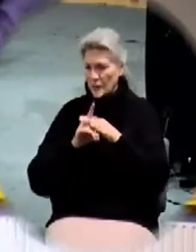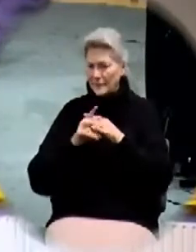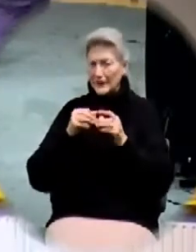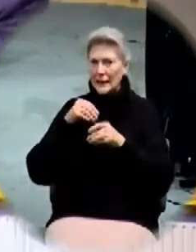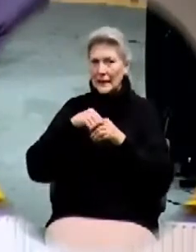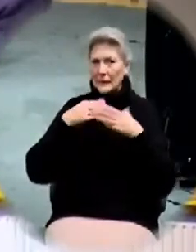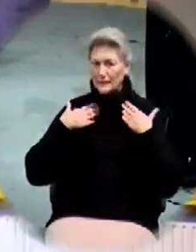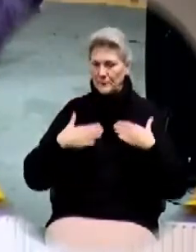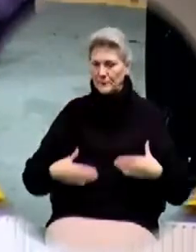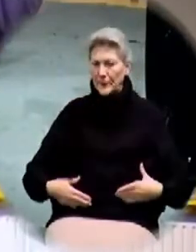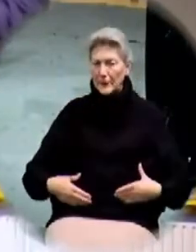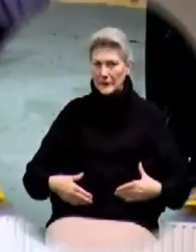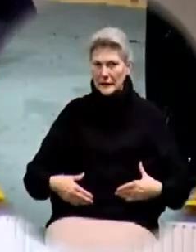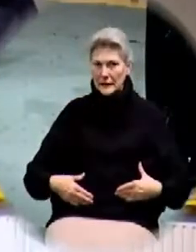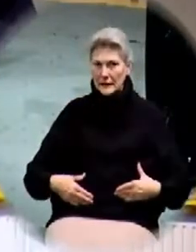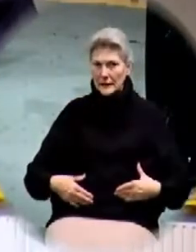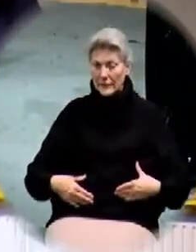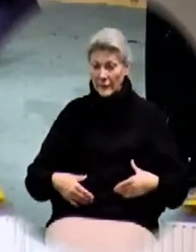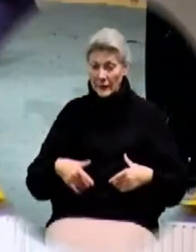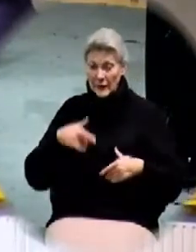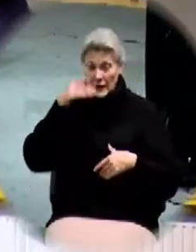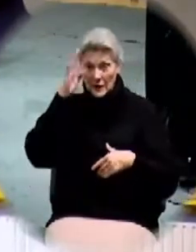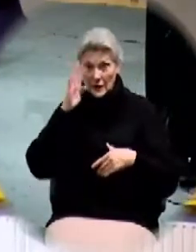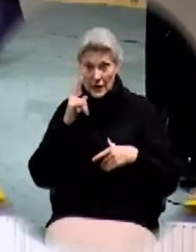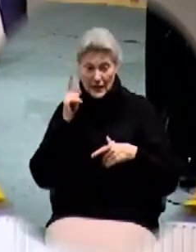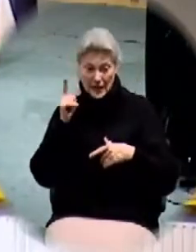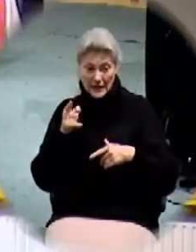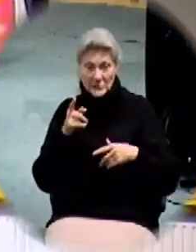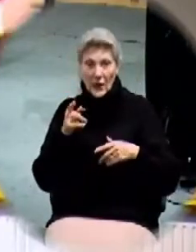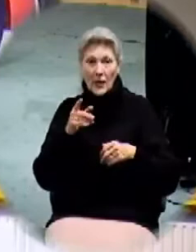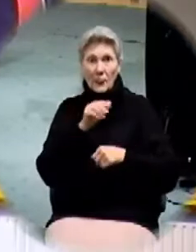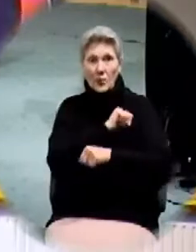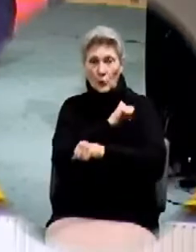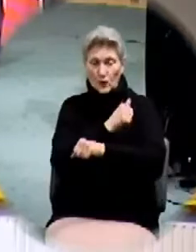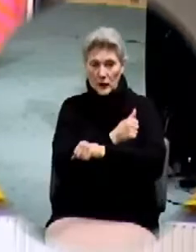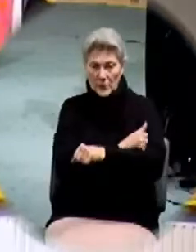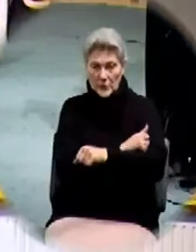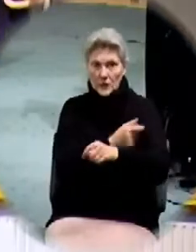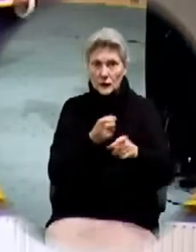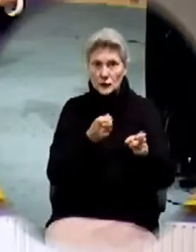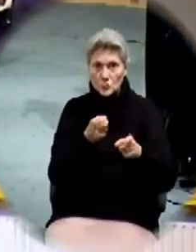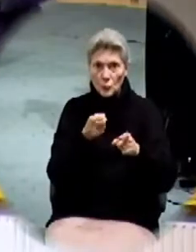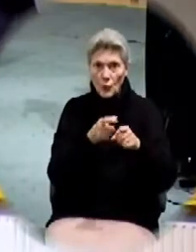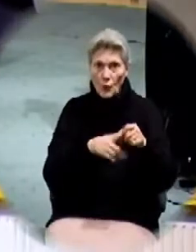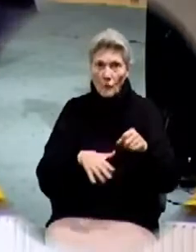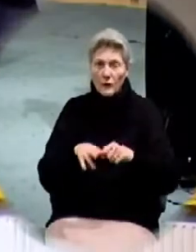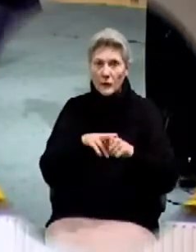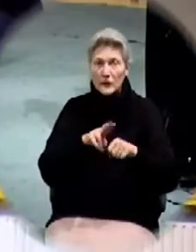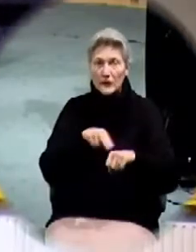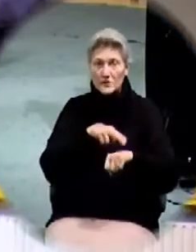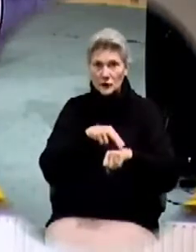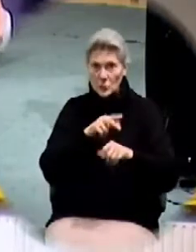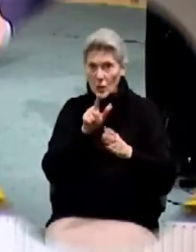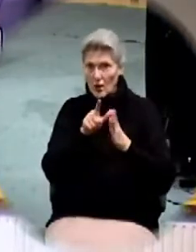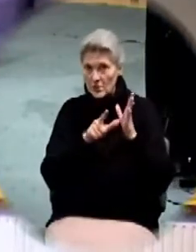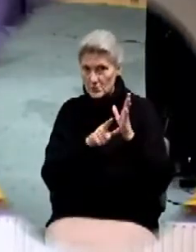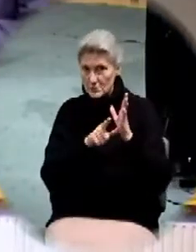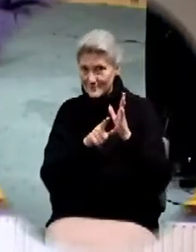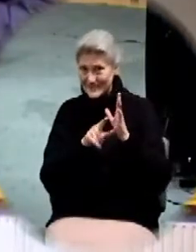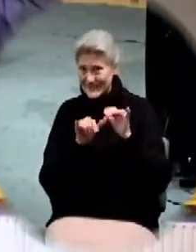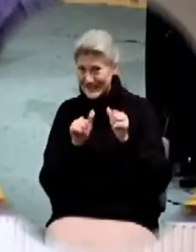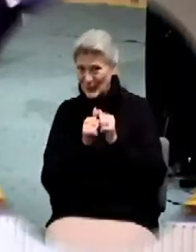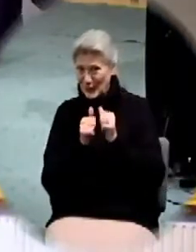had complete authority even over nature stay with me please